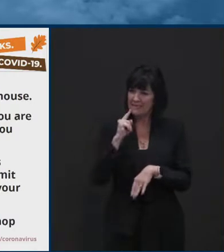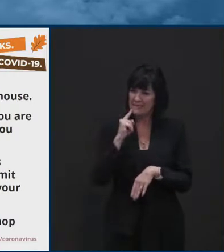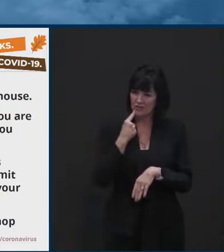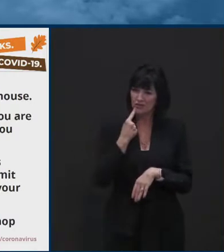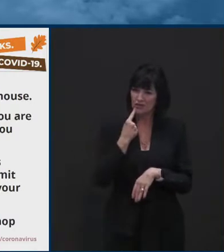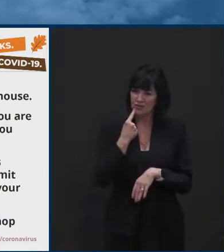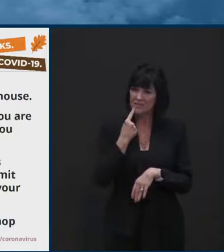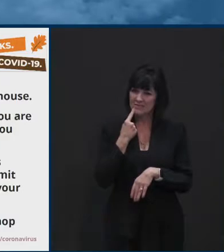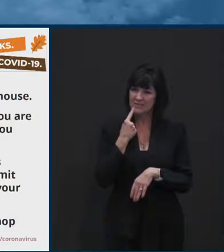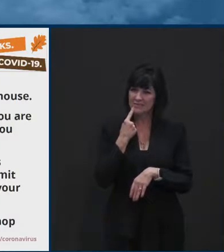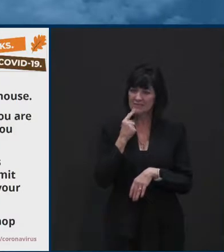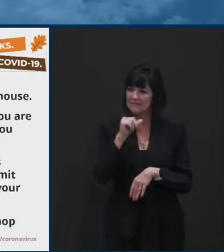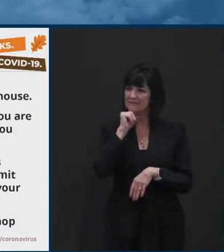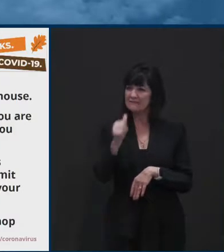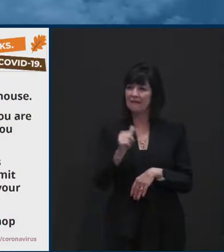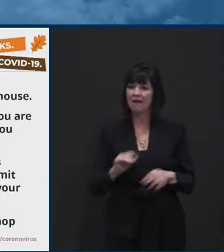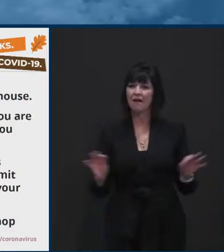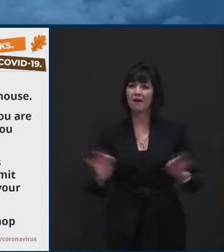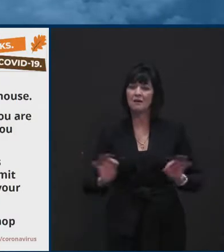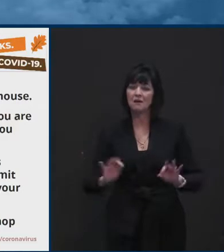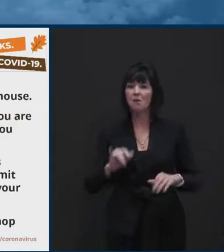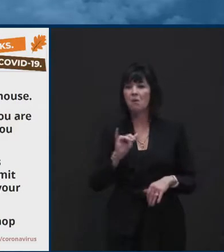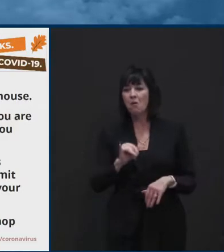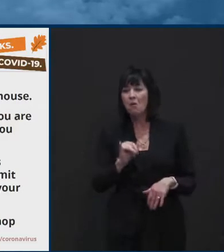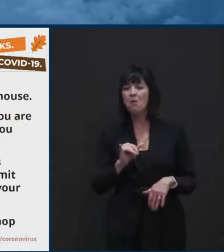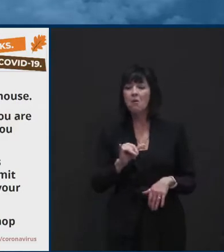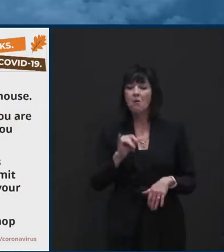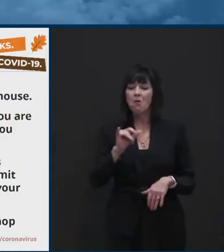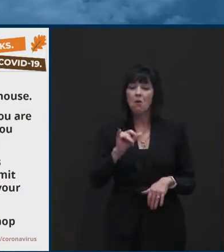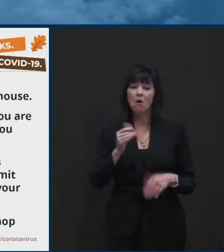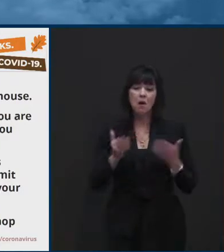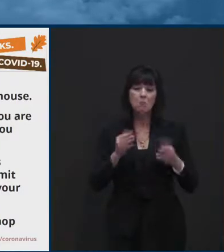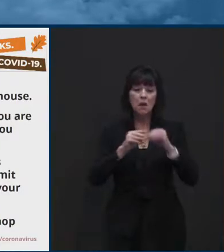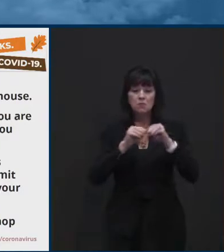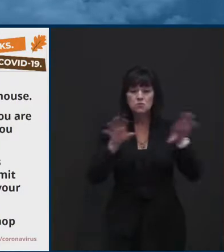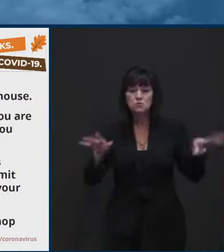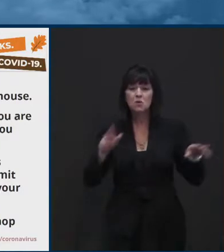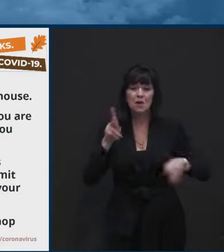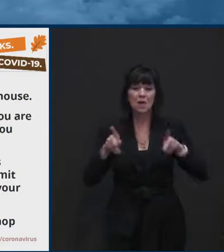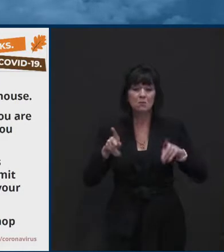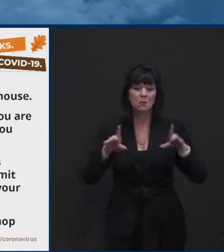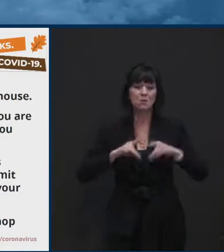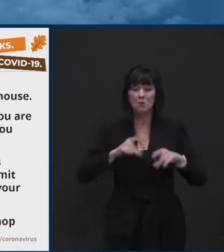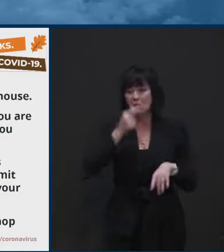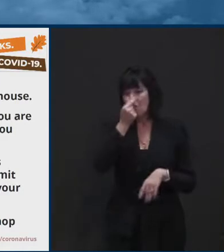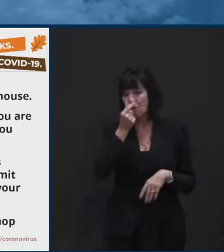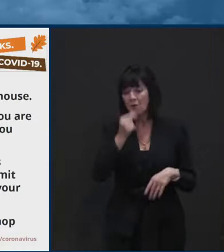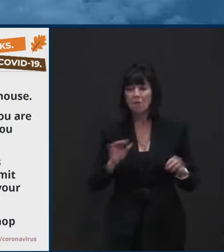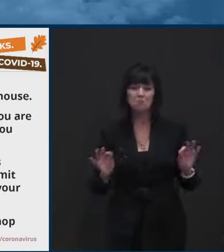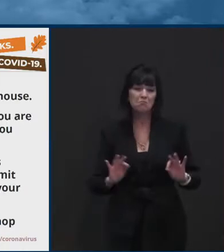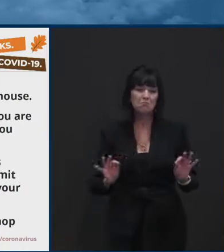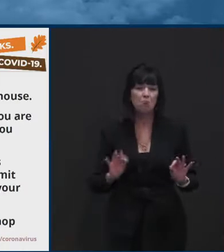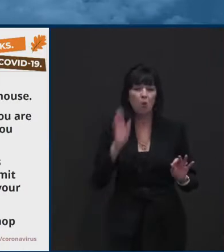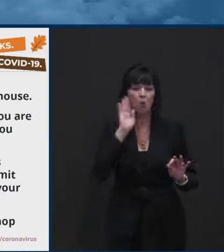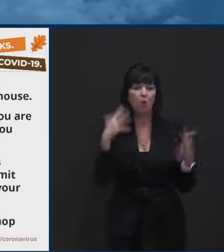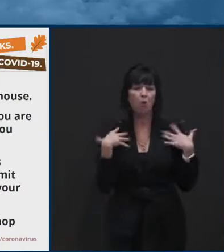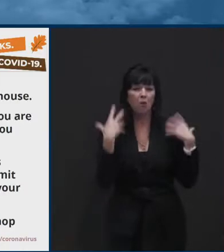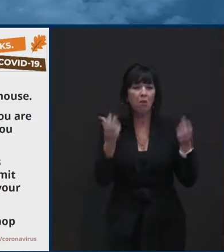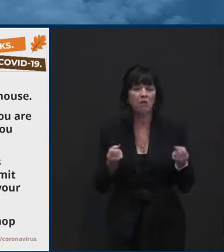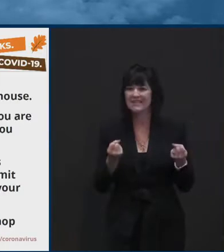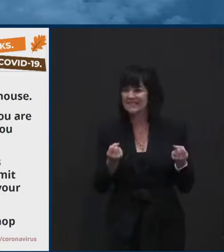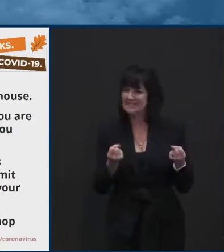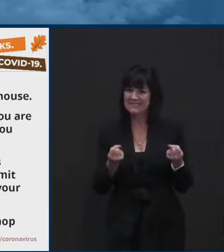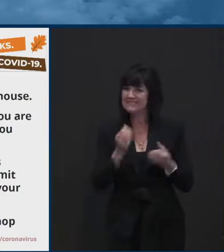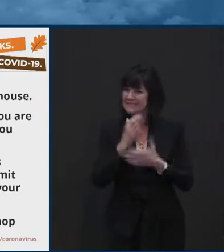but that is our, our strong recommendation. Um, we also recommend that you do wear a face